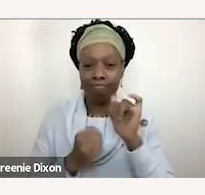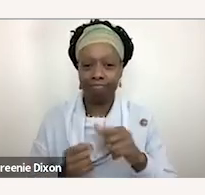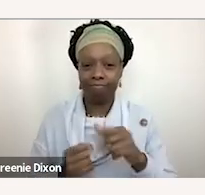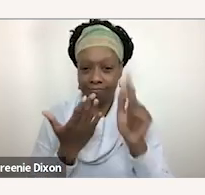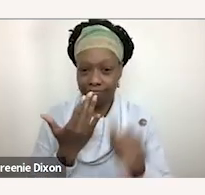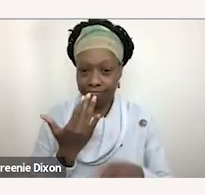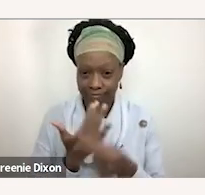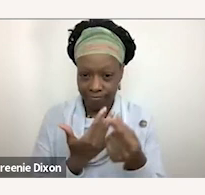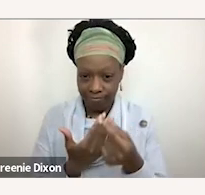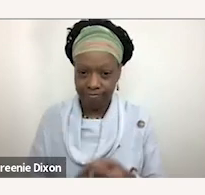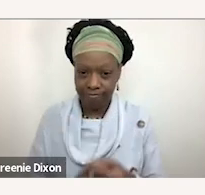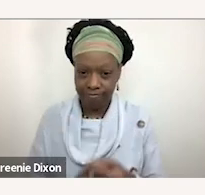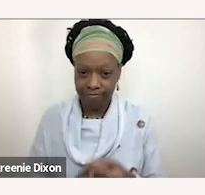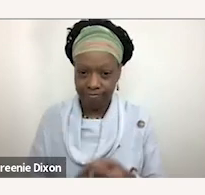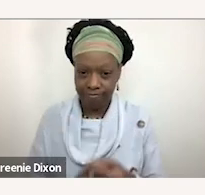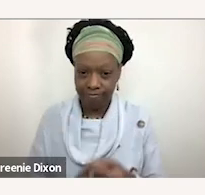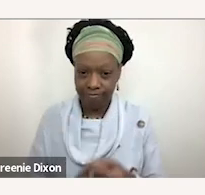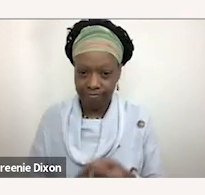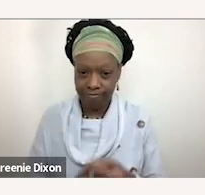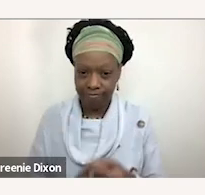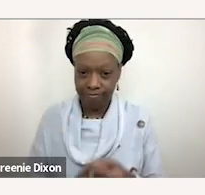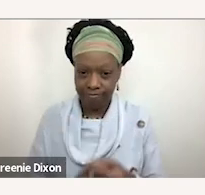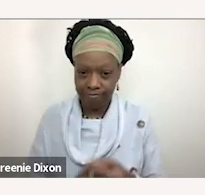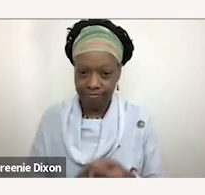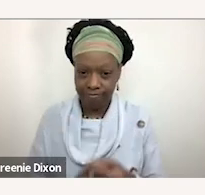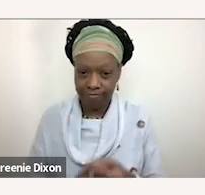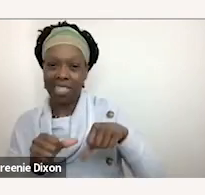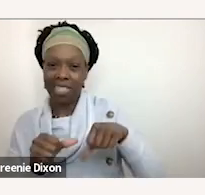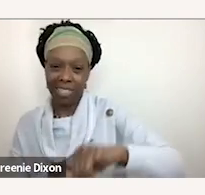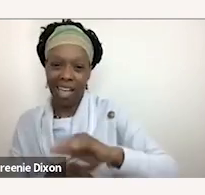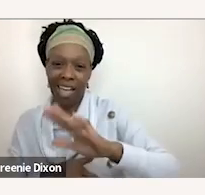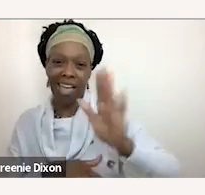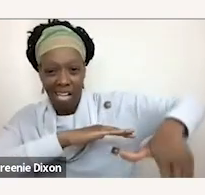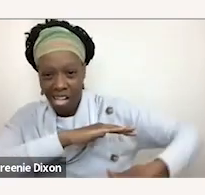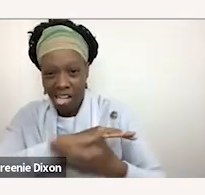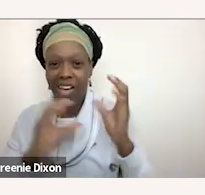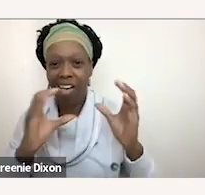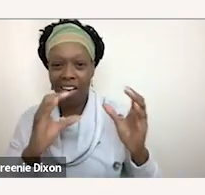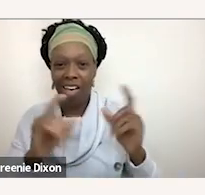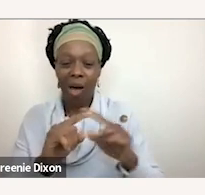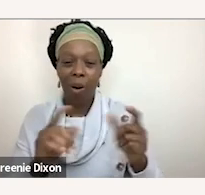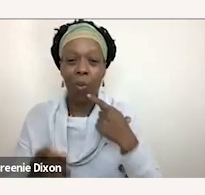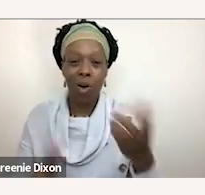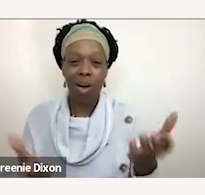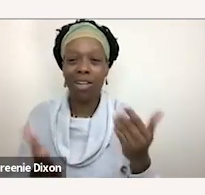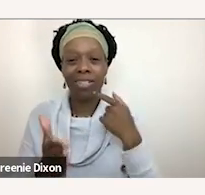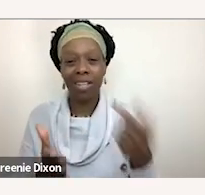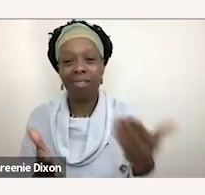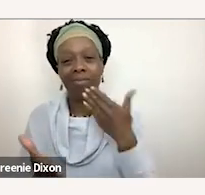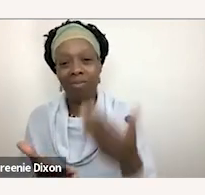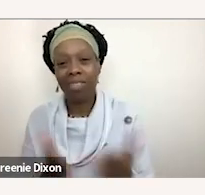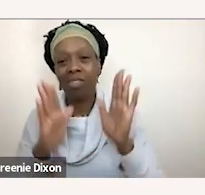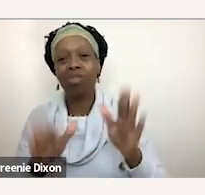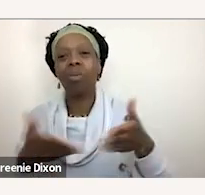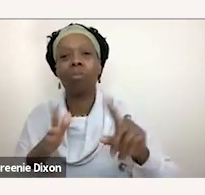oh my goodness well listen we could stay here all night and talk um i just want to say thank you again what a great way to start the